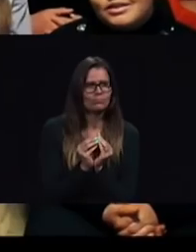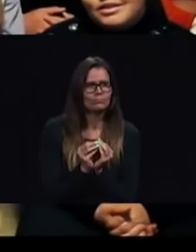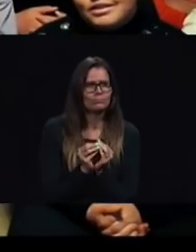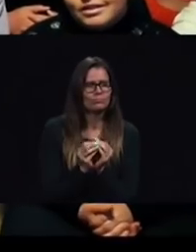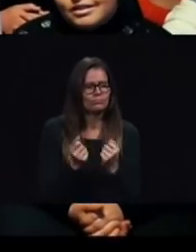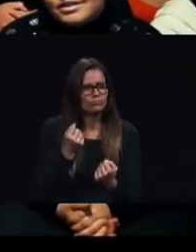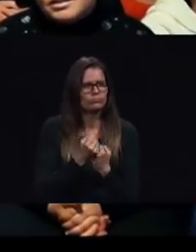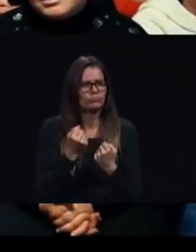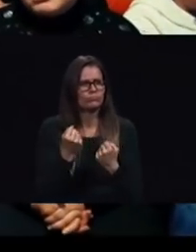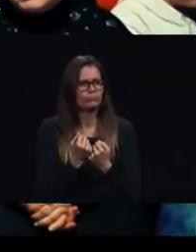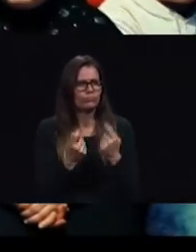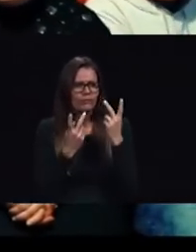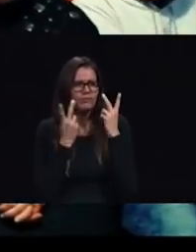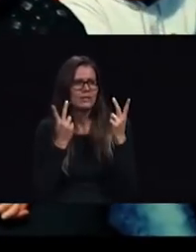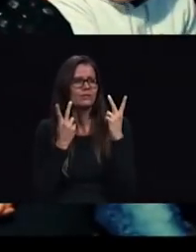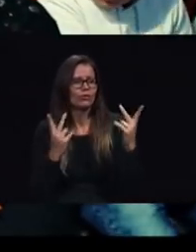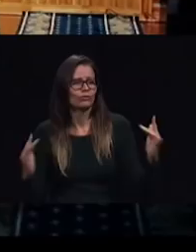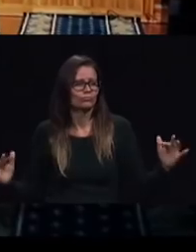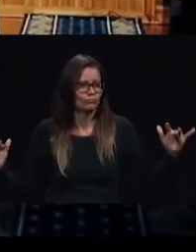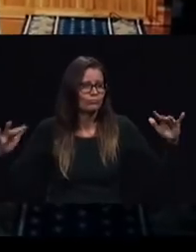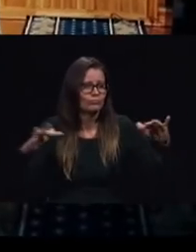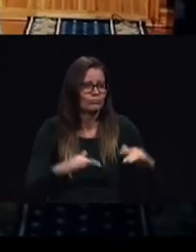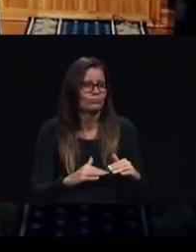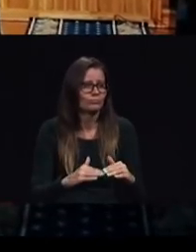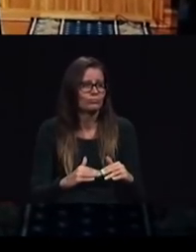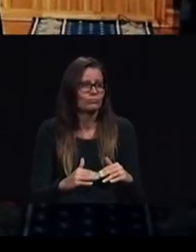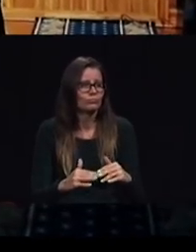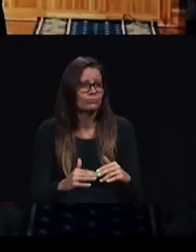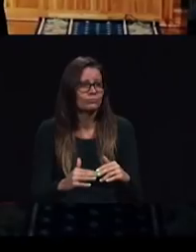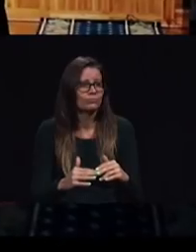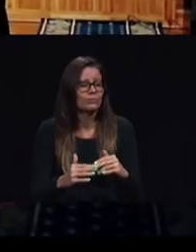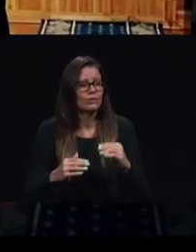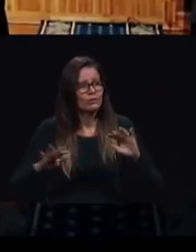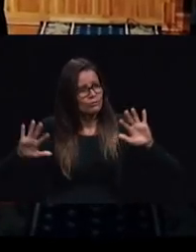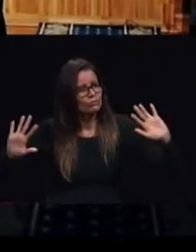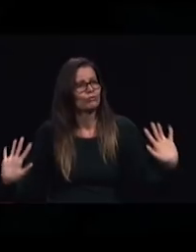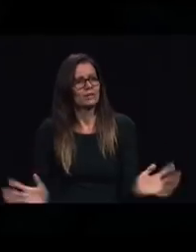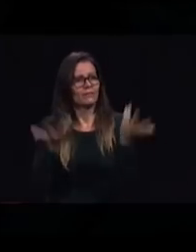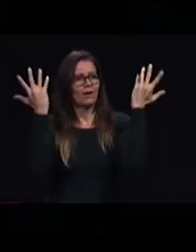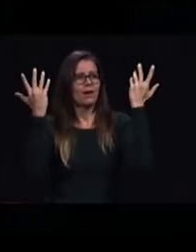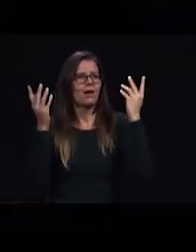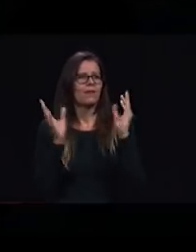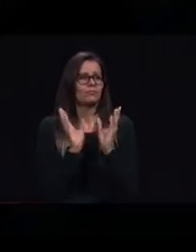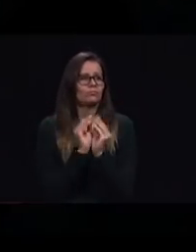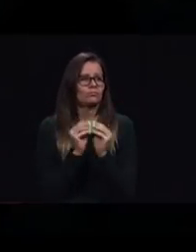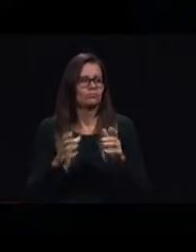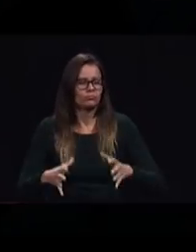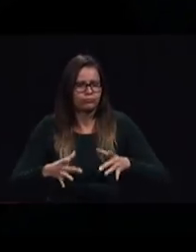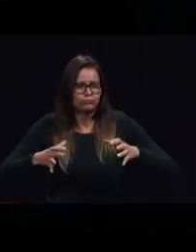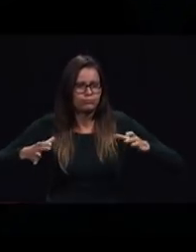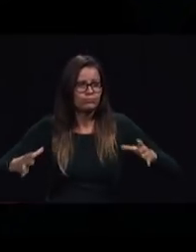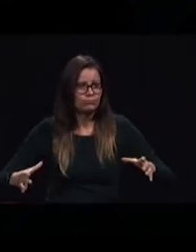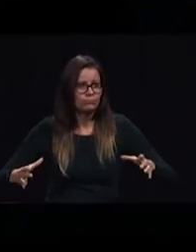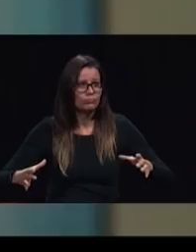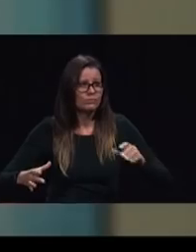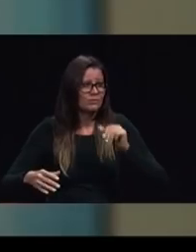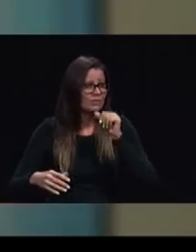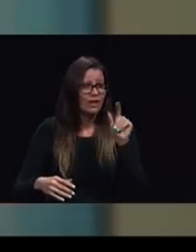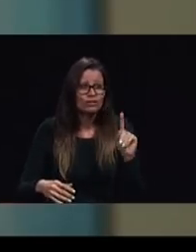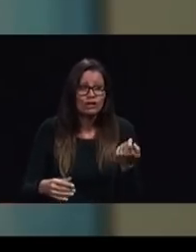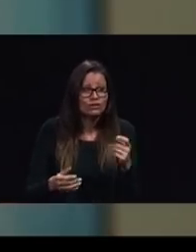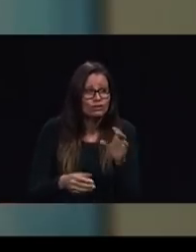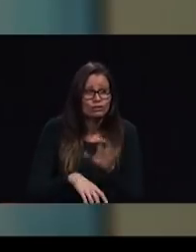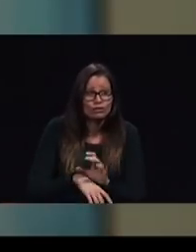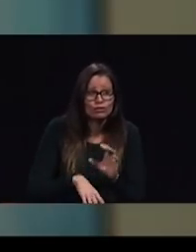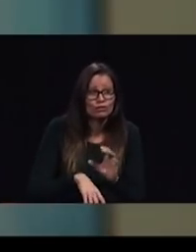droves we are seeing such a revival with these meetings it's unbelievable a revival of not only the church members but